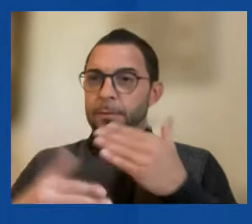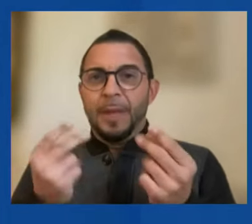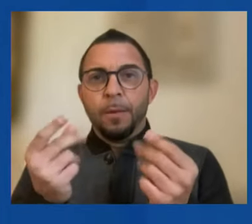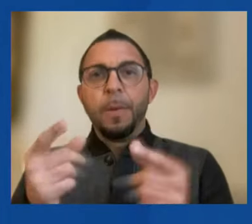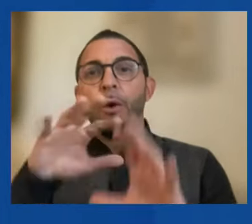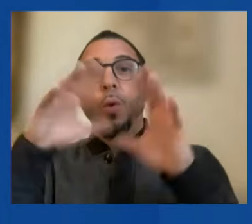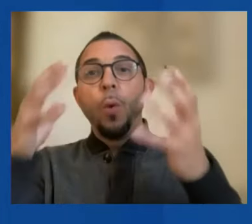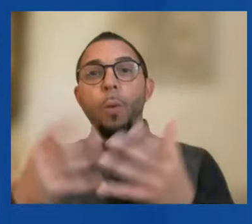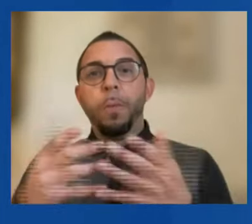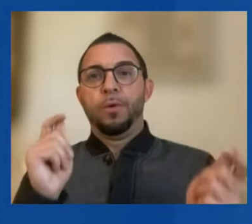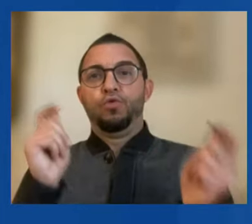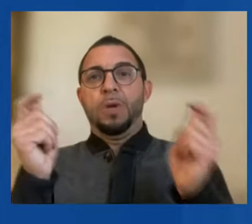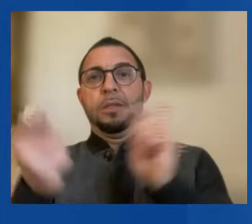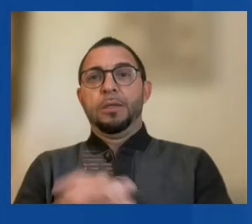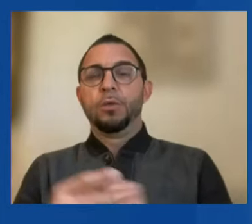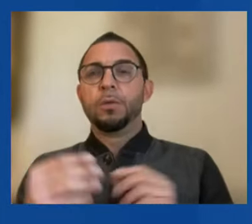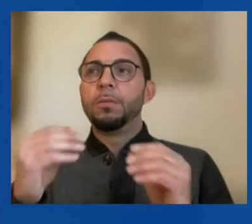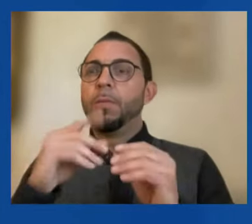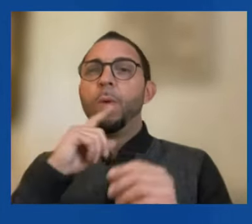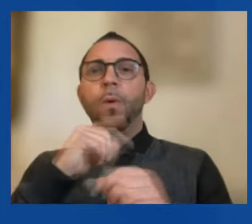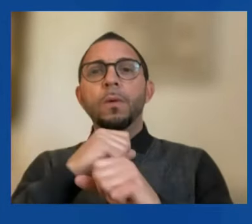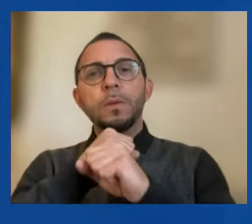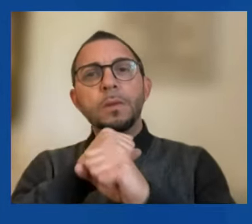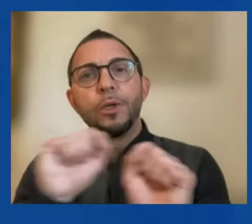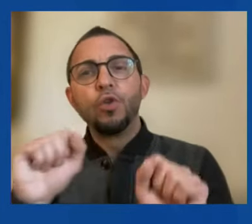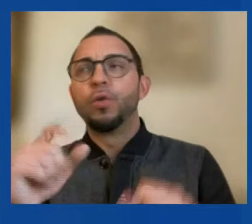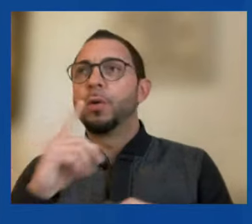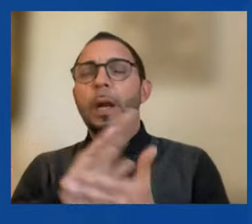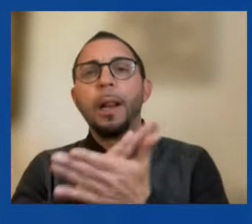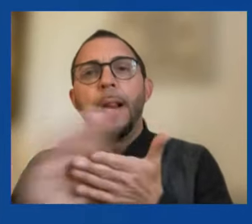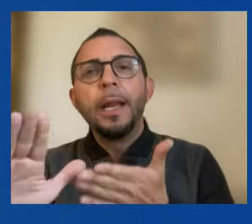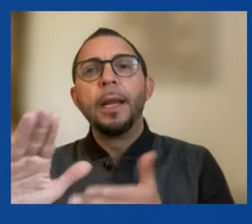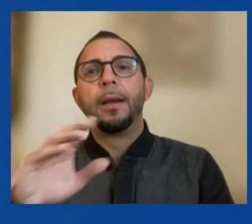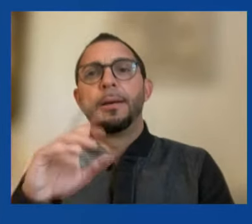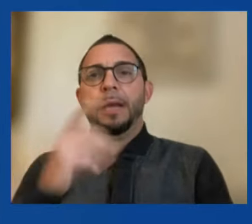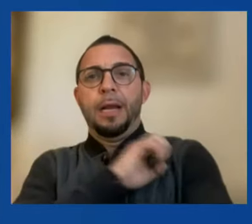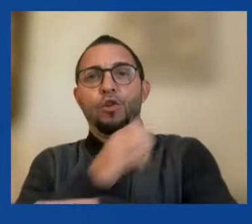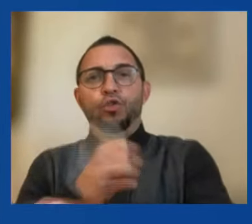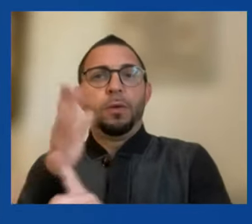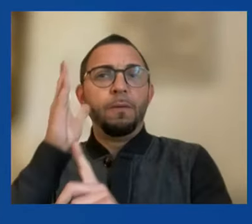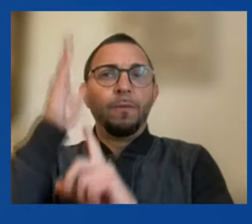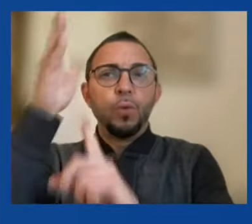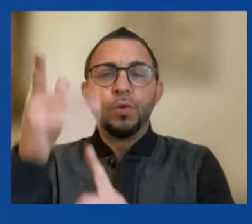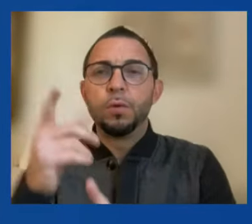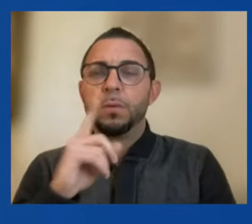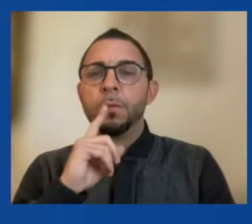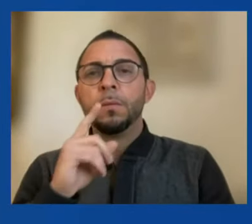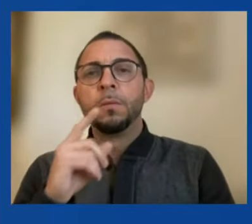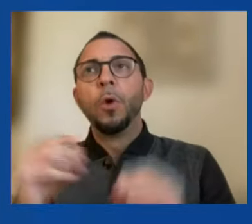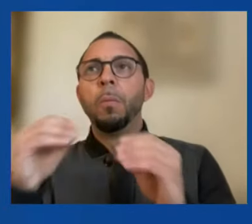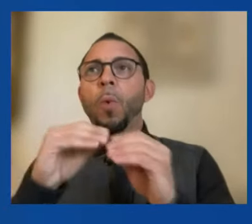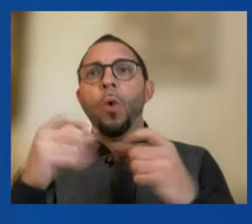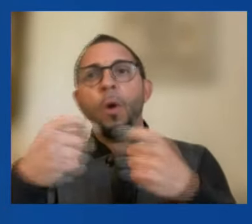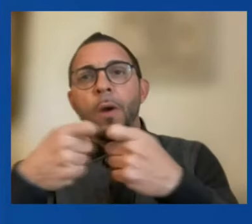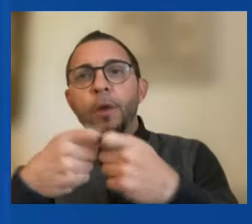secure and cleaner energy future, with more energy access for all.